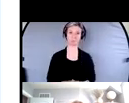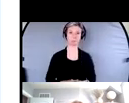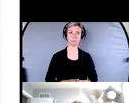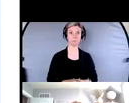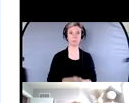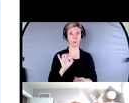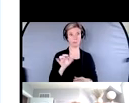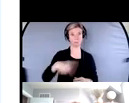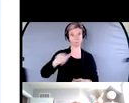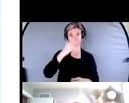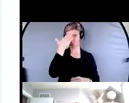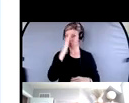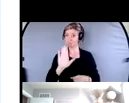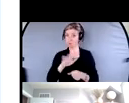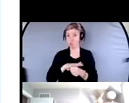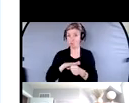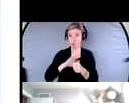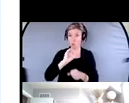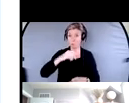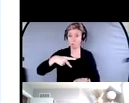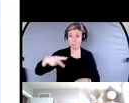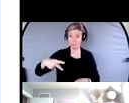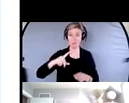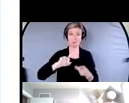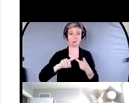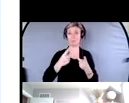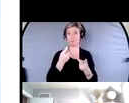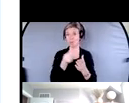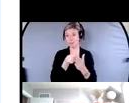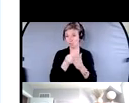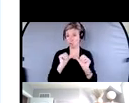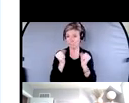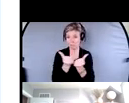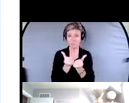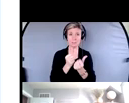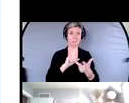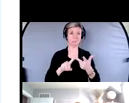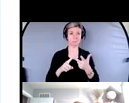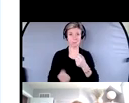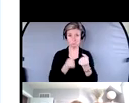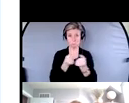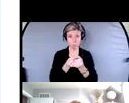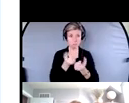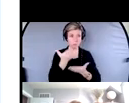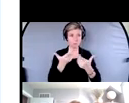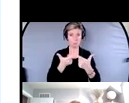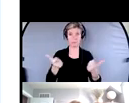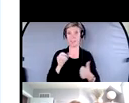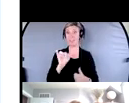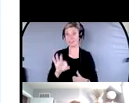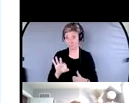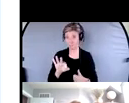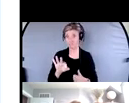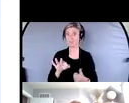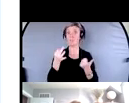or financial law enforcement agency or service is great. If there's a fraud, scam, as I believe that was, that was